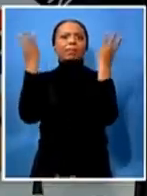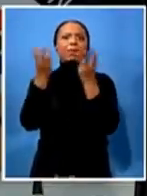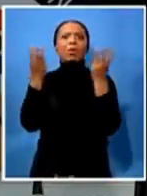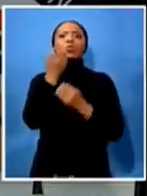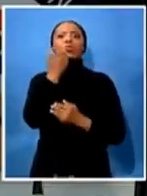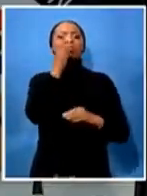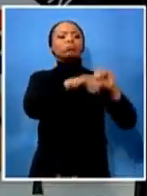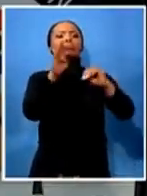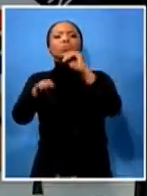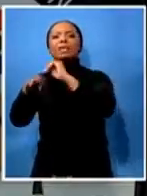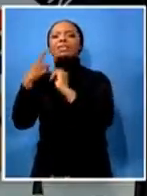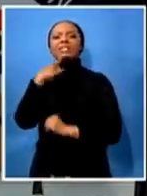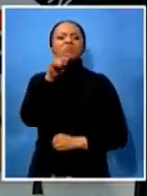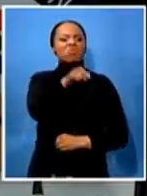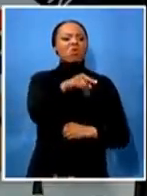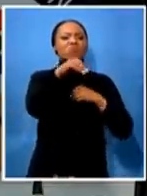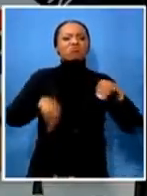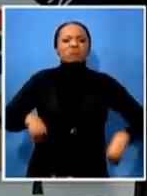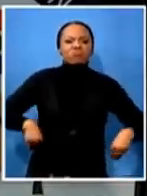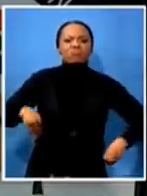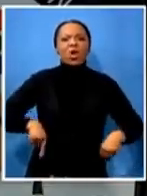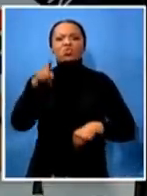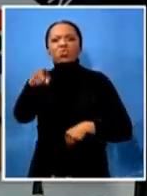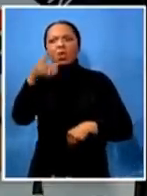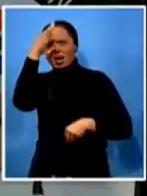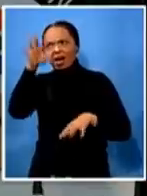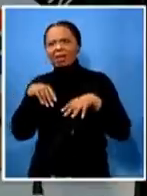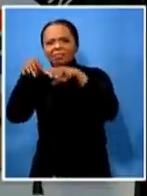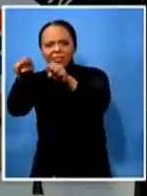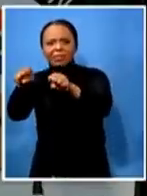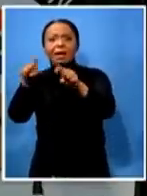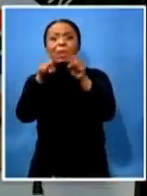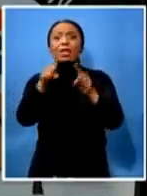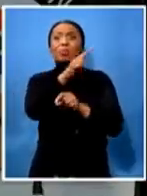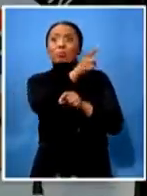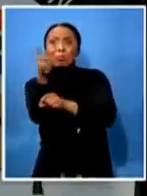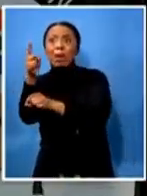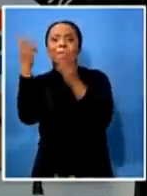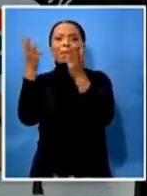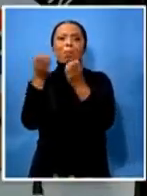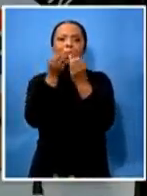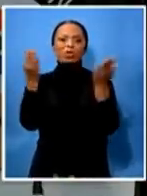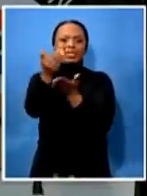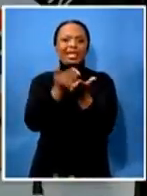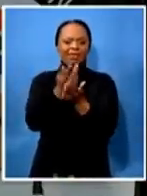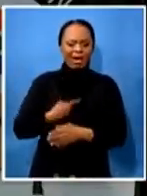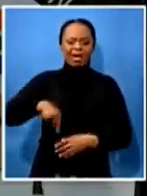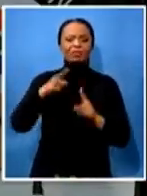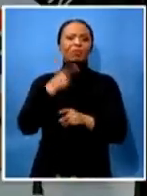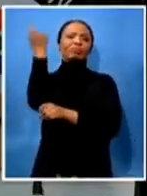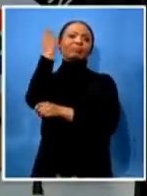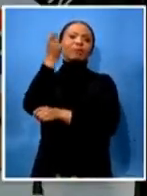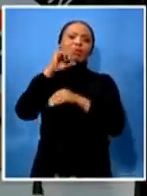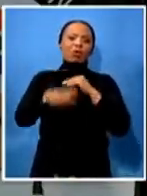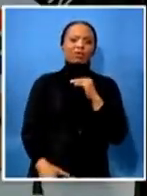state and those were the people who saved us from the manga won conference and the conference ran smoothly and president zuma and president and